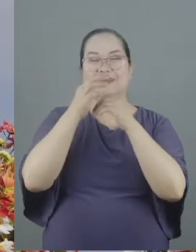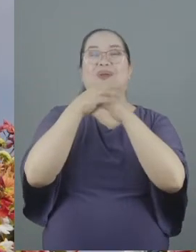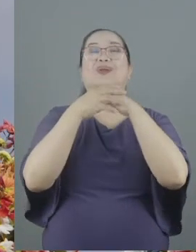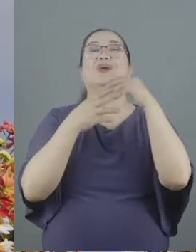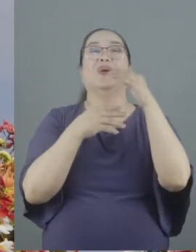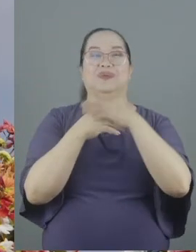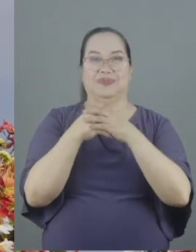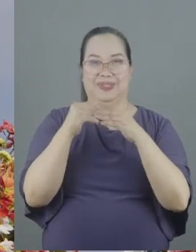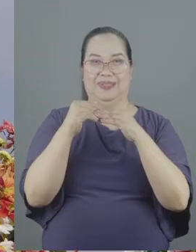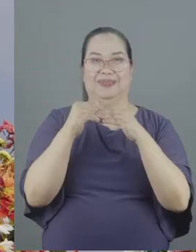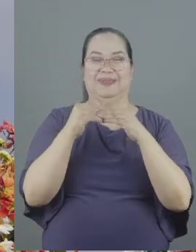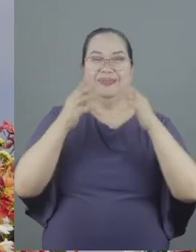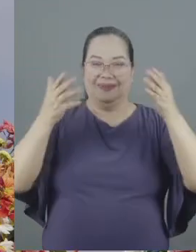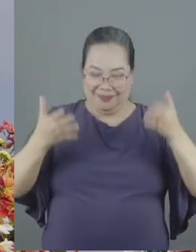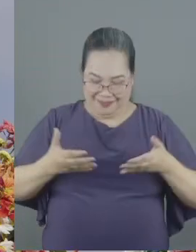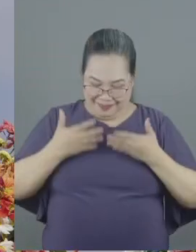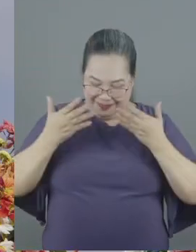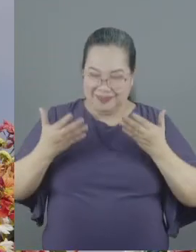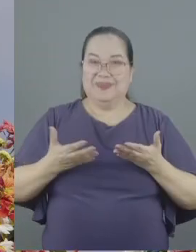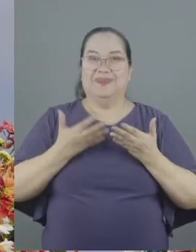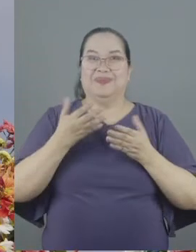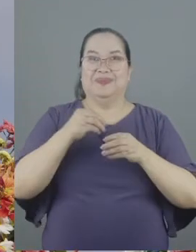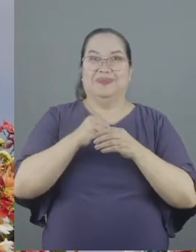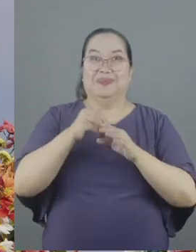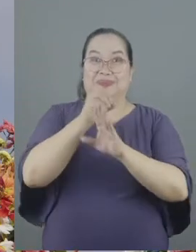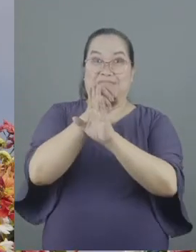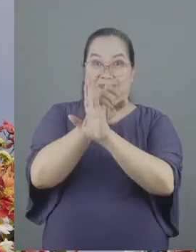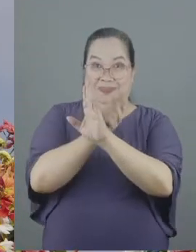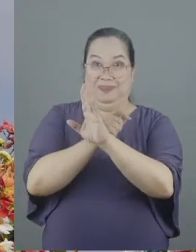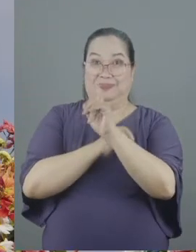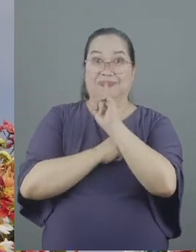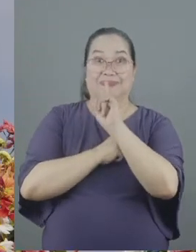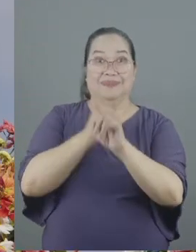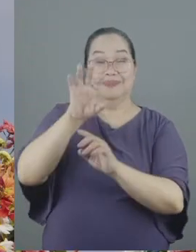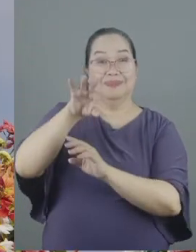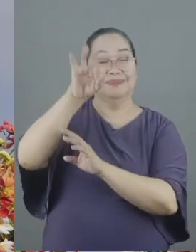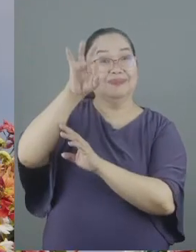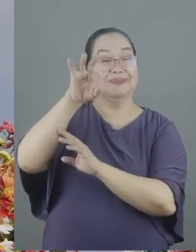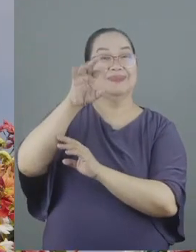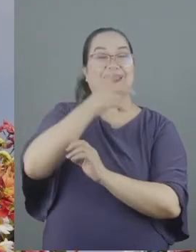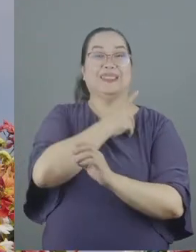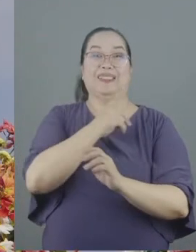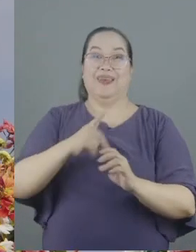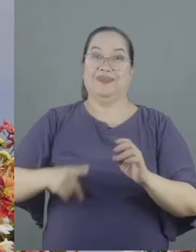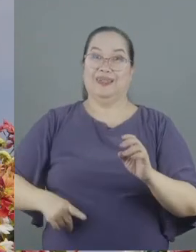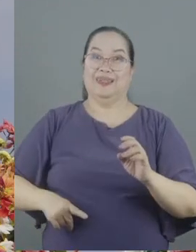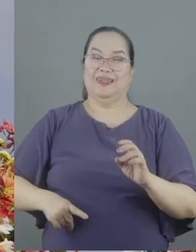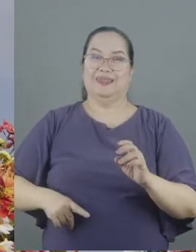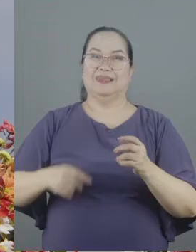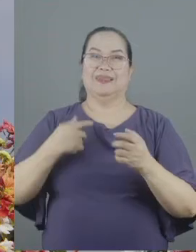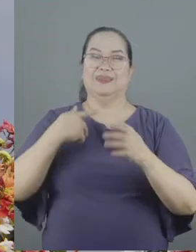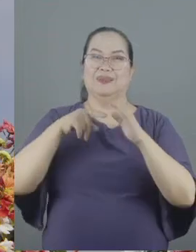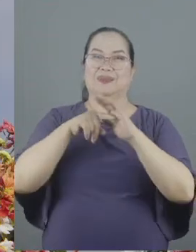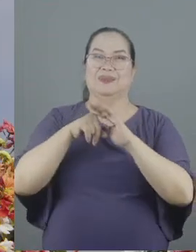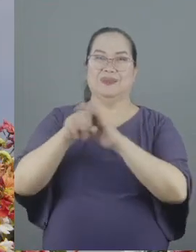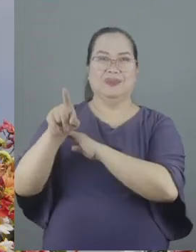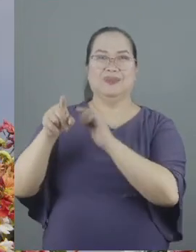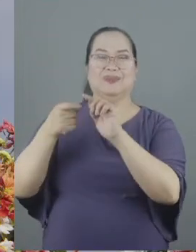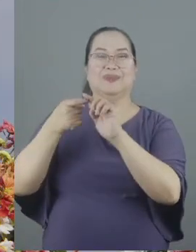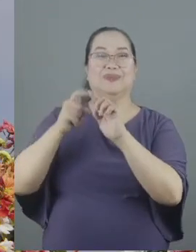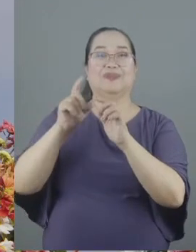consolation do we find that in the Old Testament certainly like David when he was running away from Saul